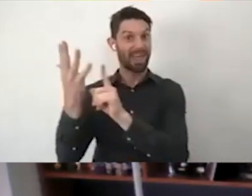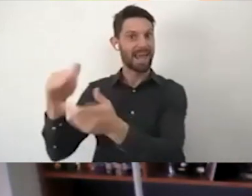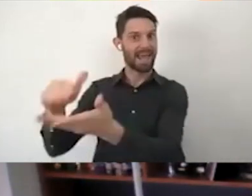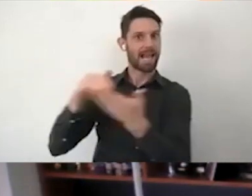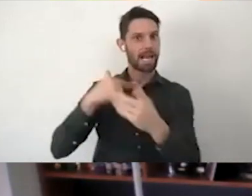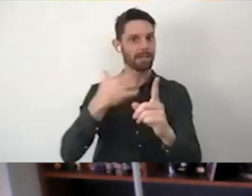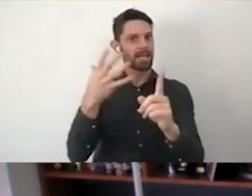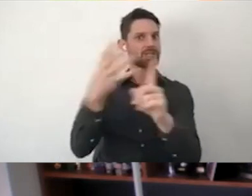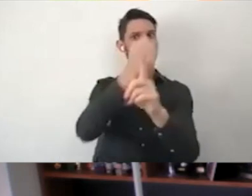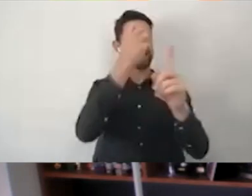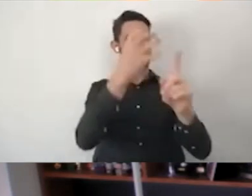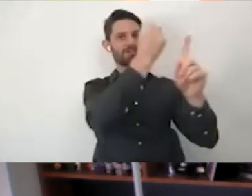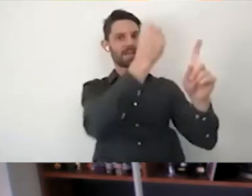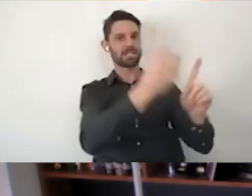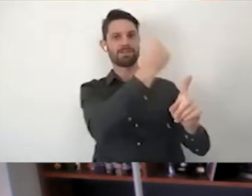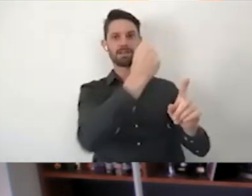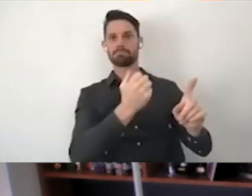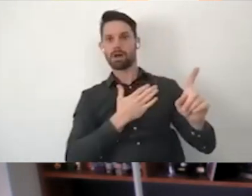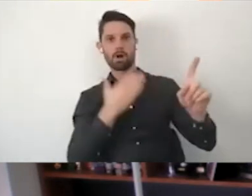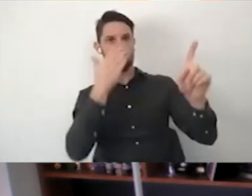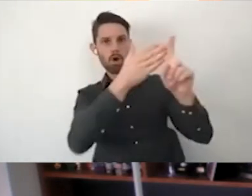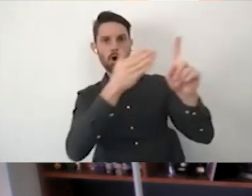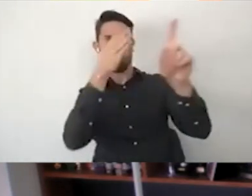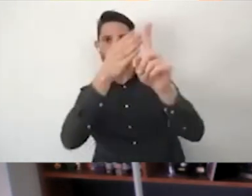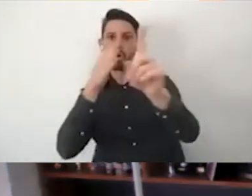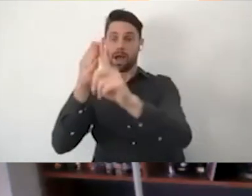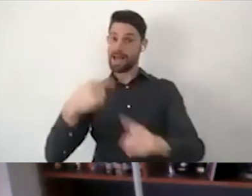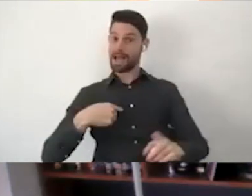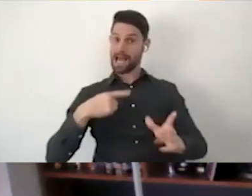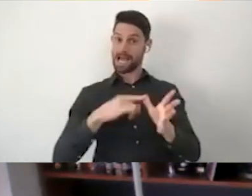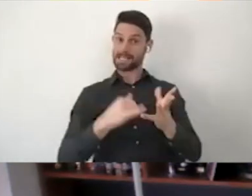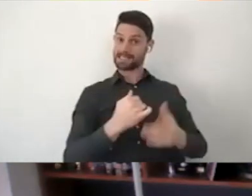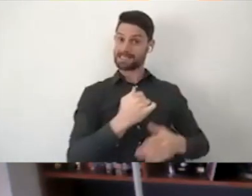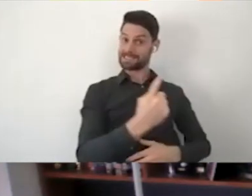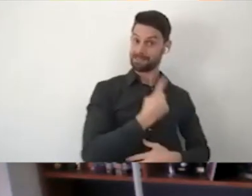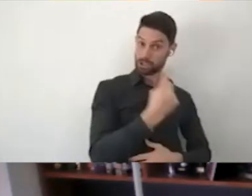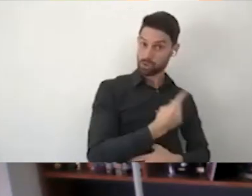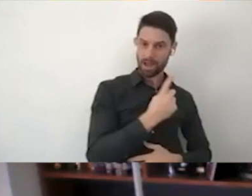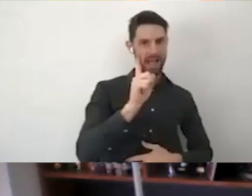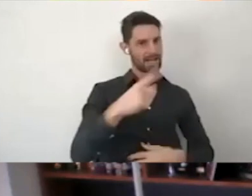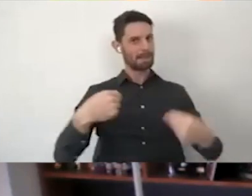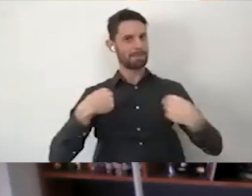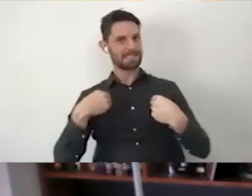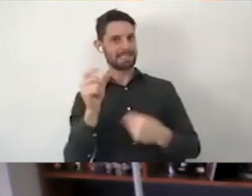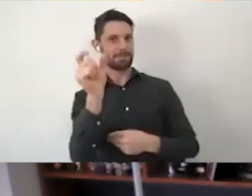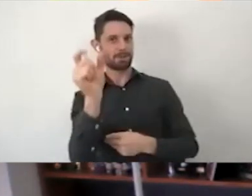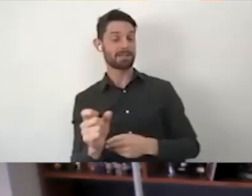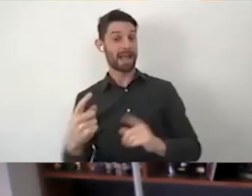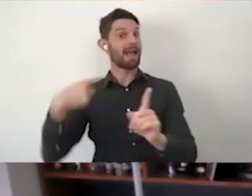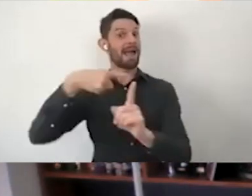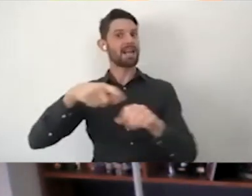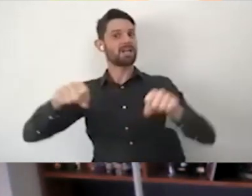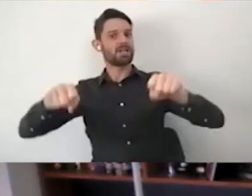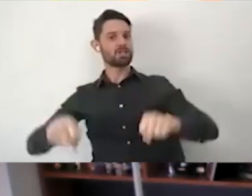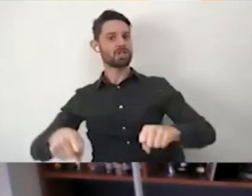as an individual, as a product designer and as a social entrepreneur and as a chair of Children and Young People with